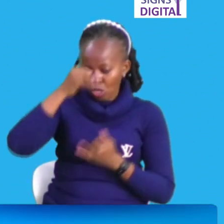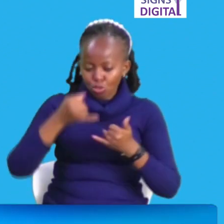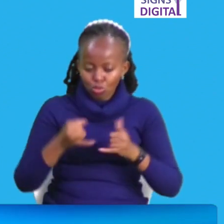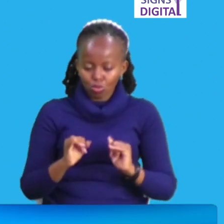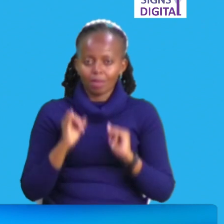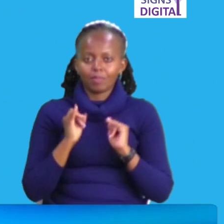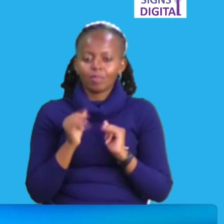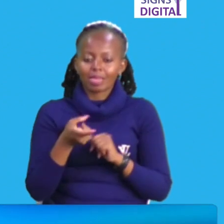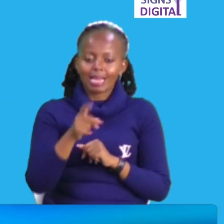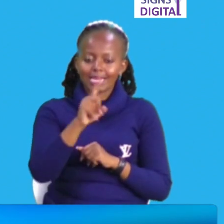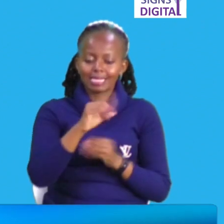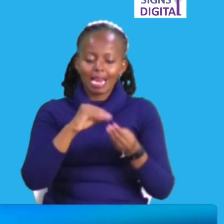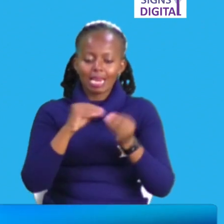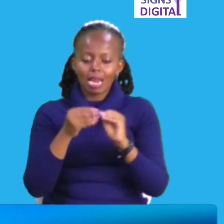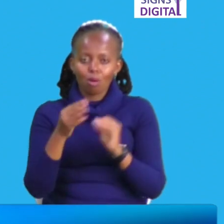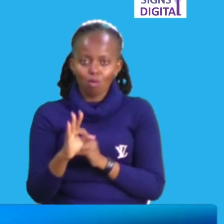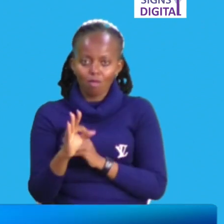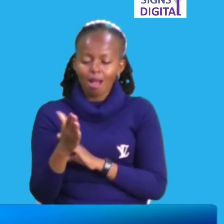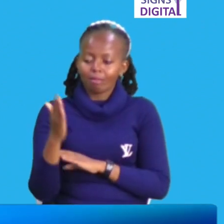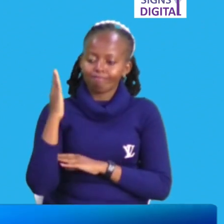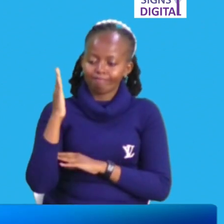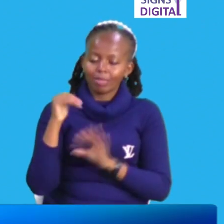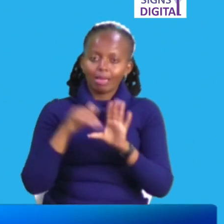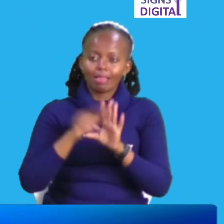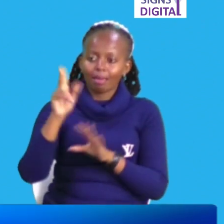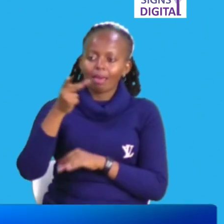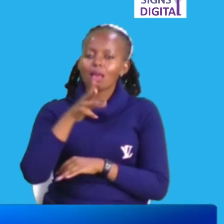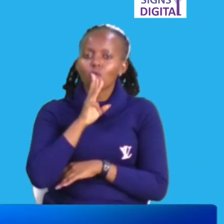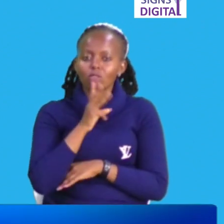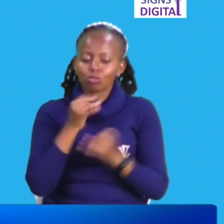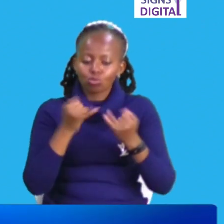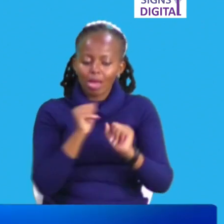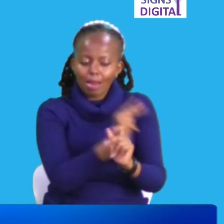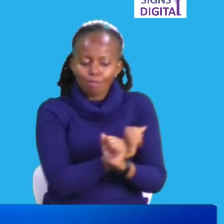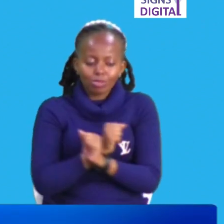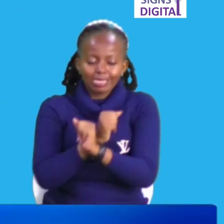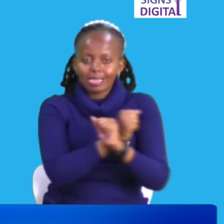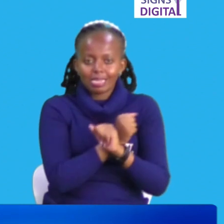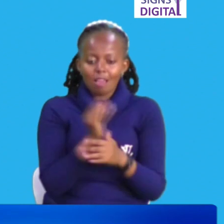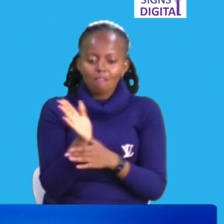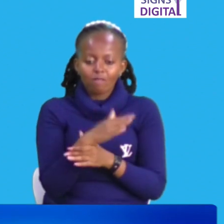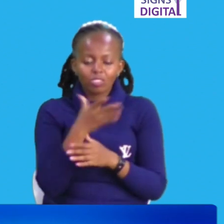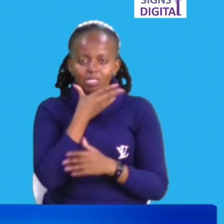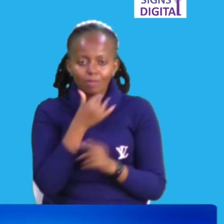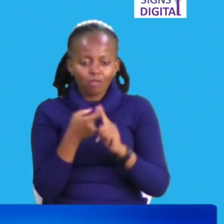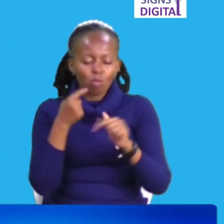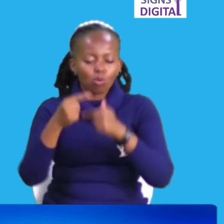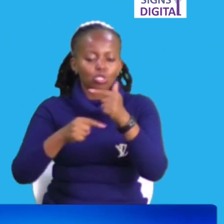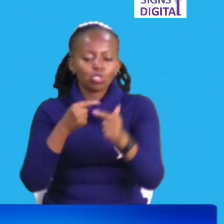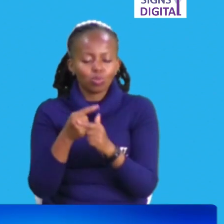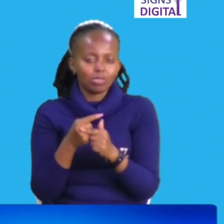scale up the number of coast guards in the Kenyan waters to protect fishermen from constant